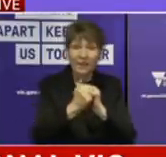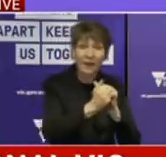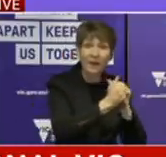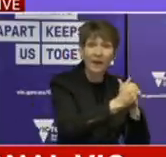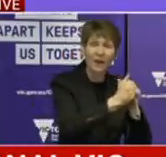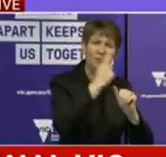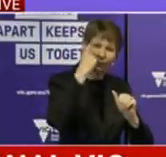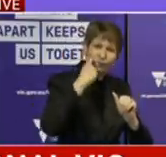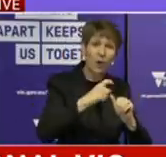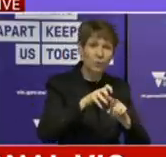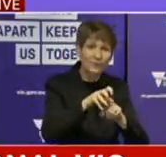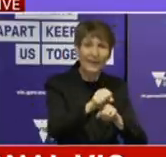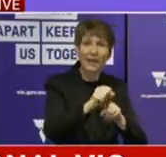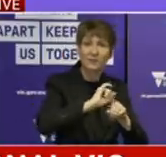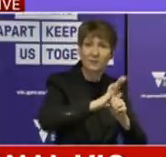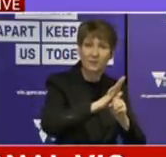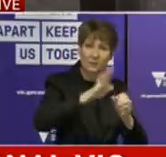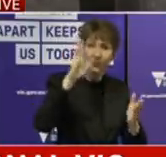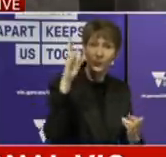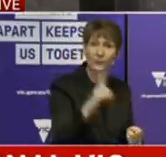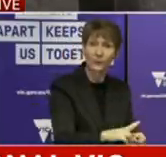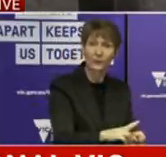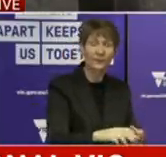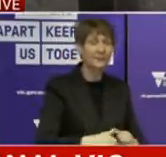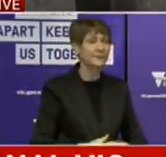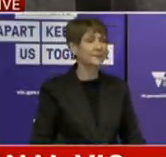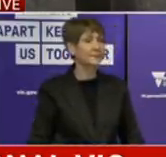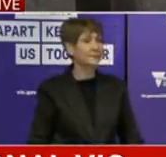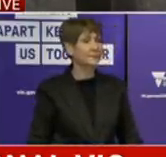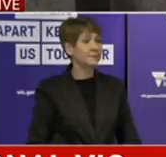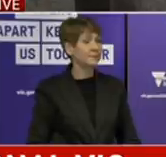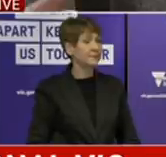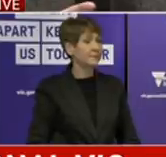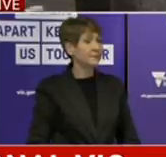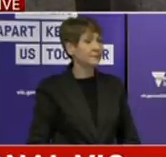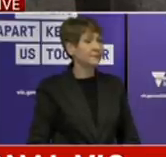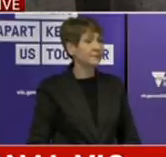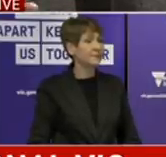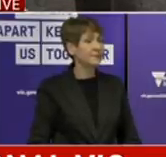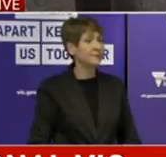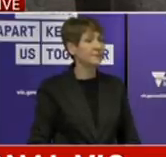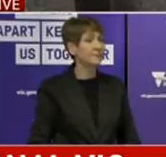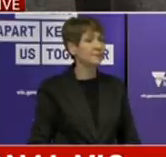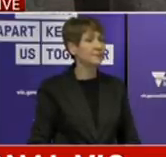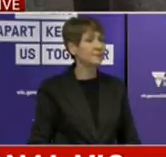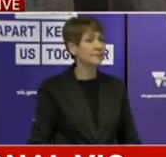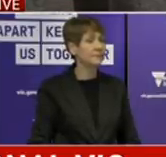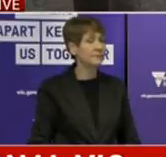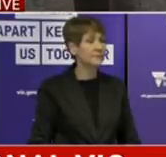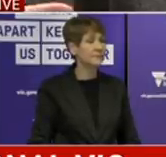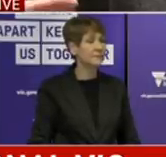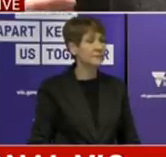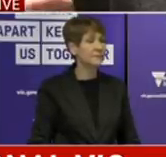Yeah, before you set up hotel quarantine, your departments and ministers received